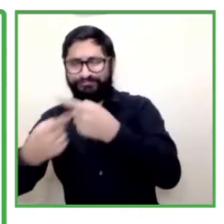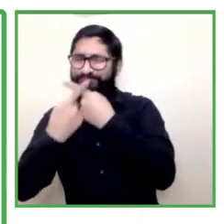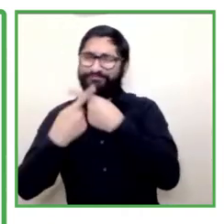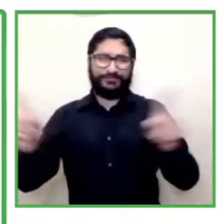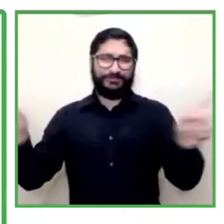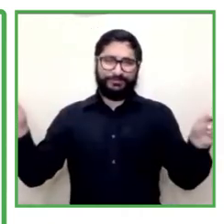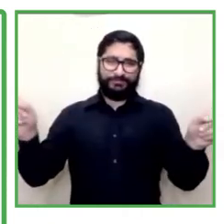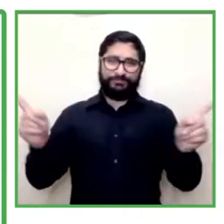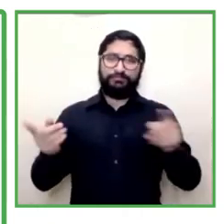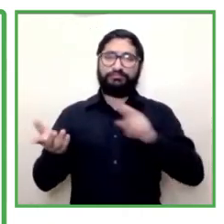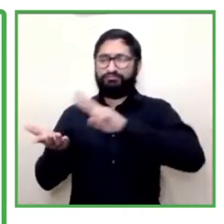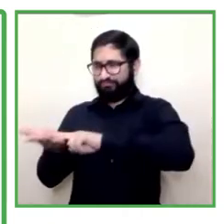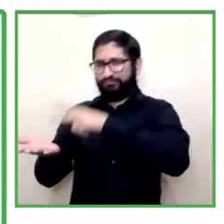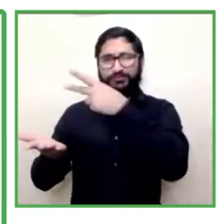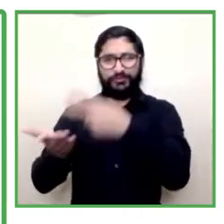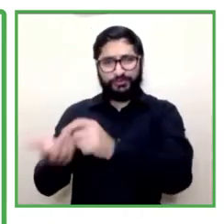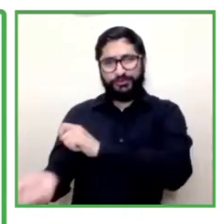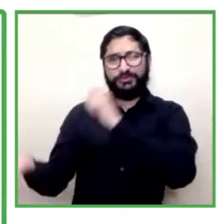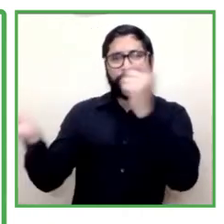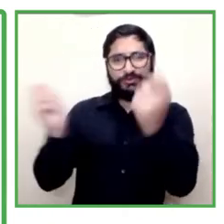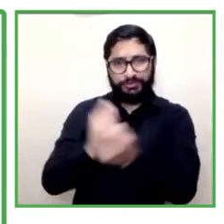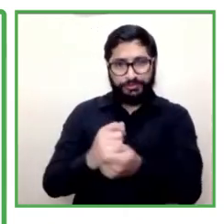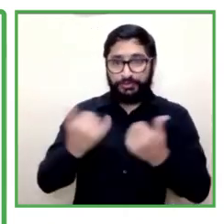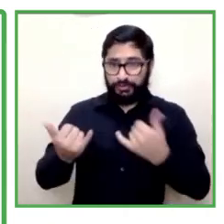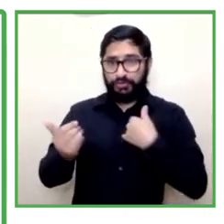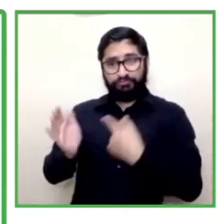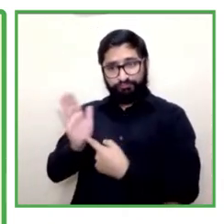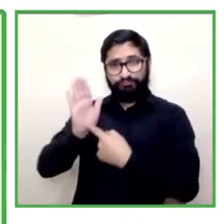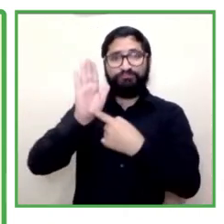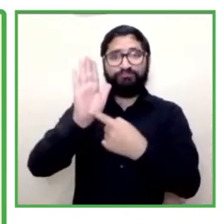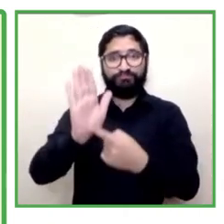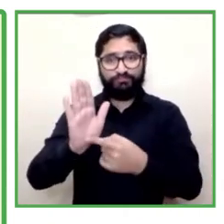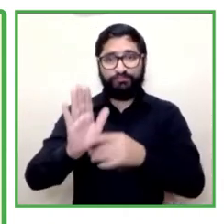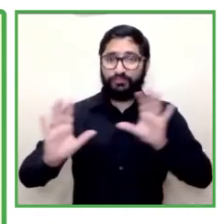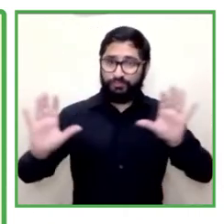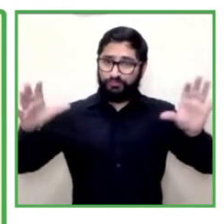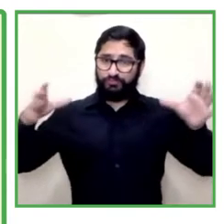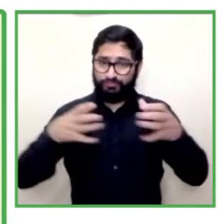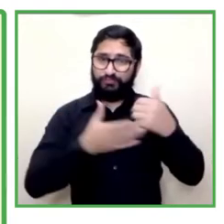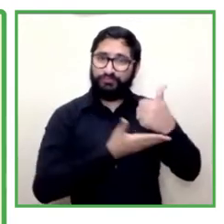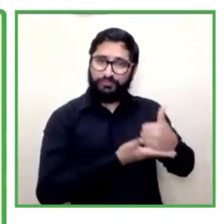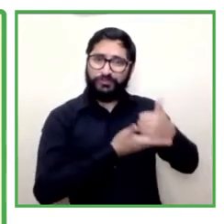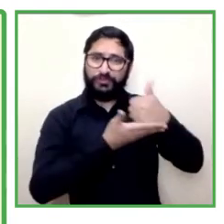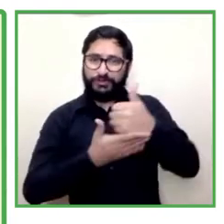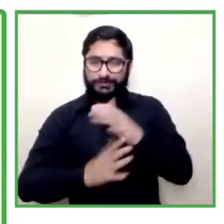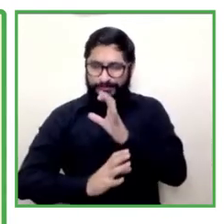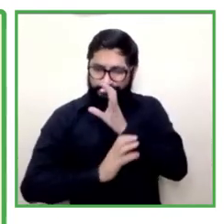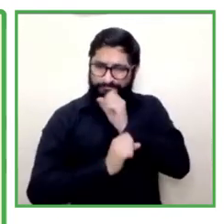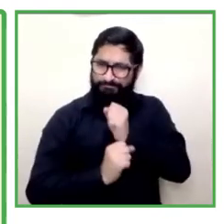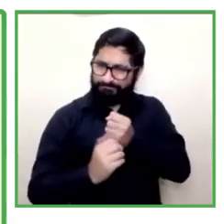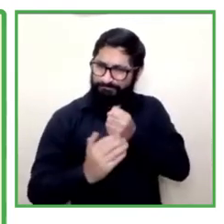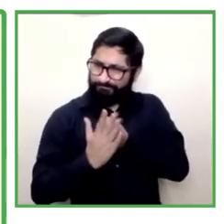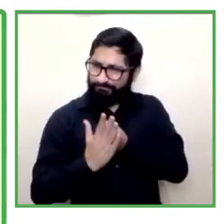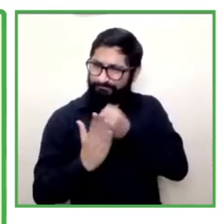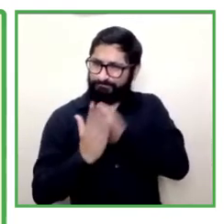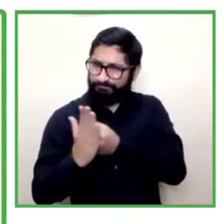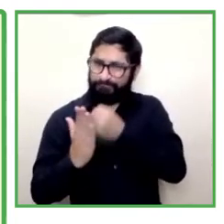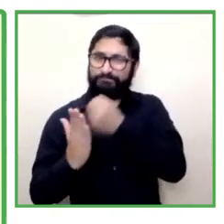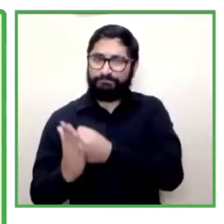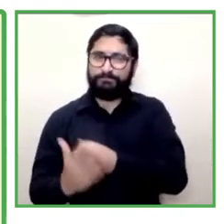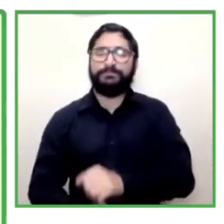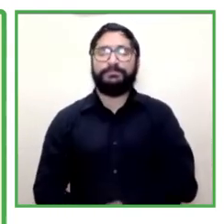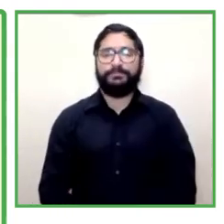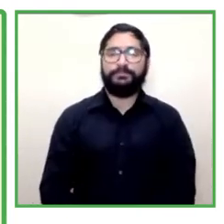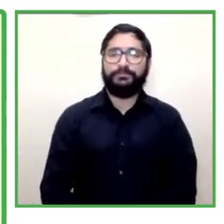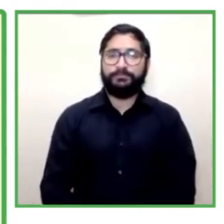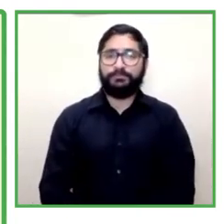that we created this cooperative that's called resistire i will resist clearly if i